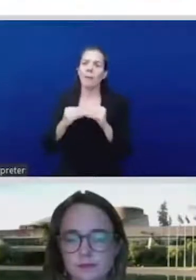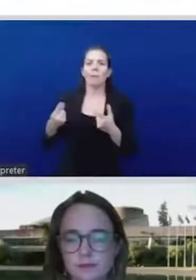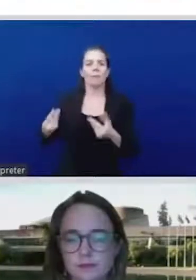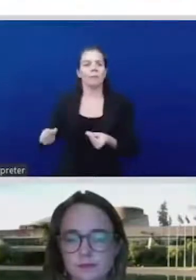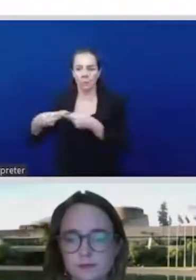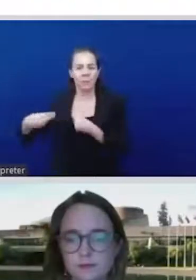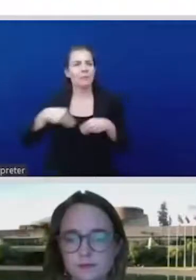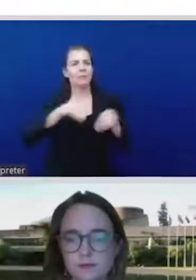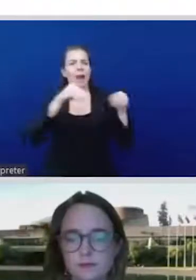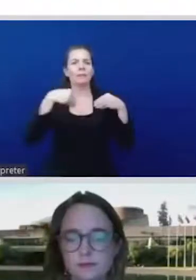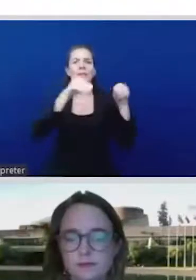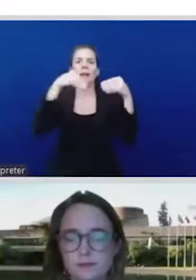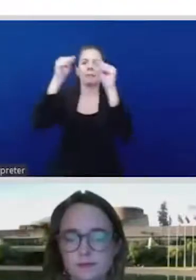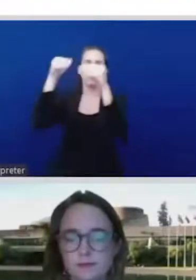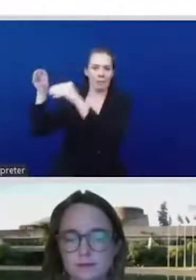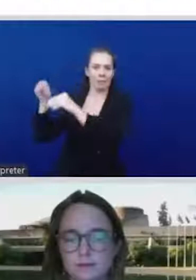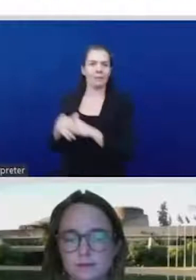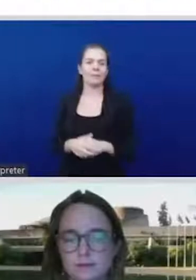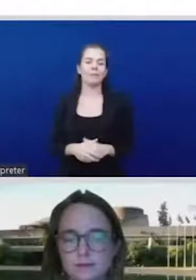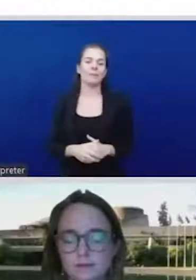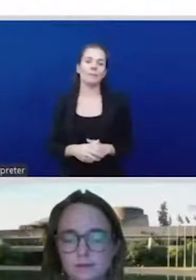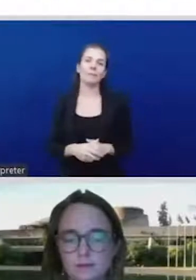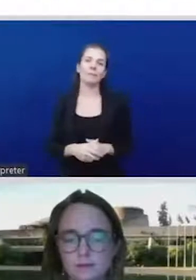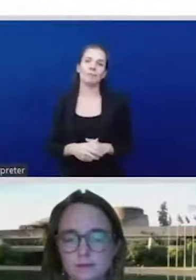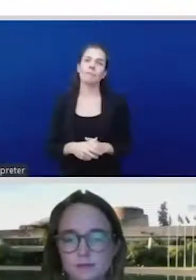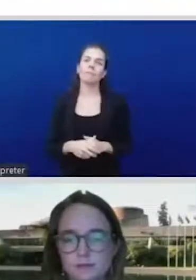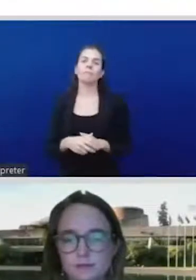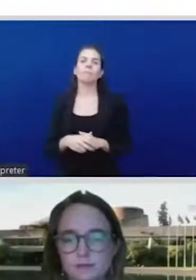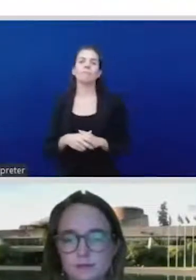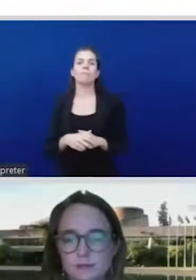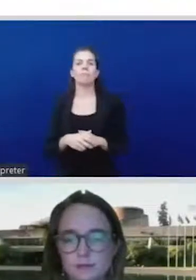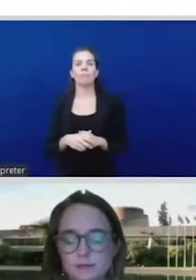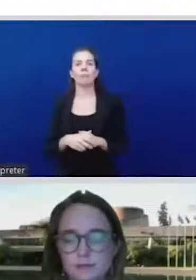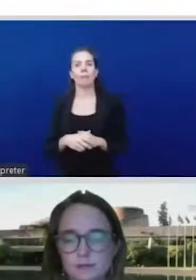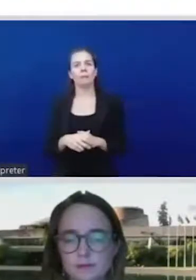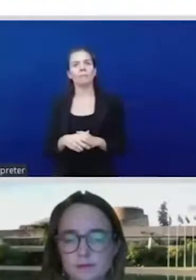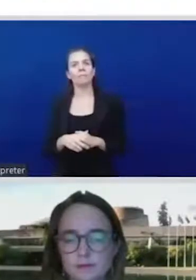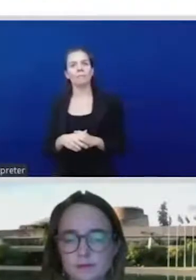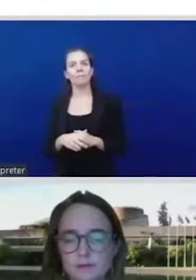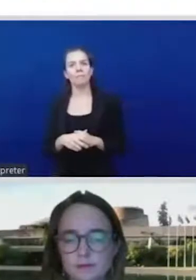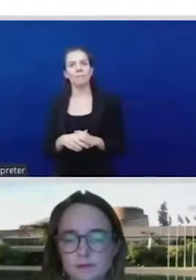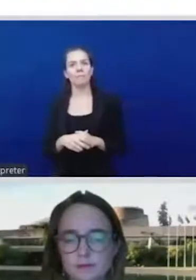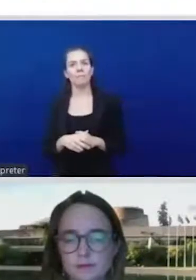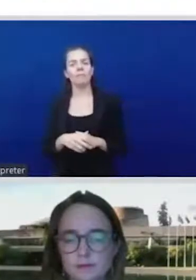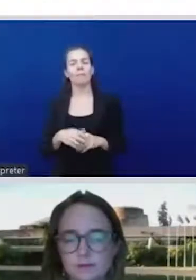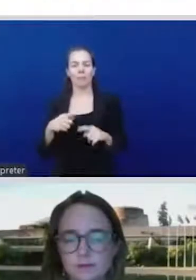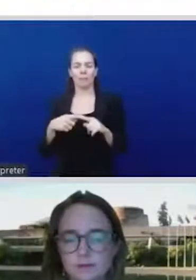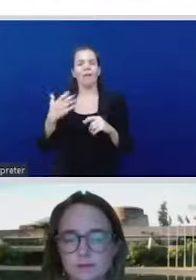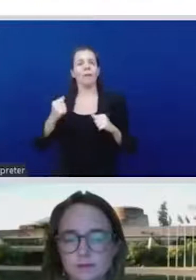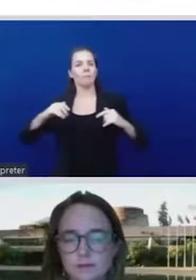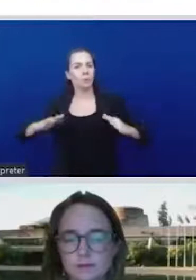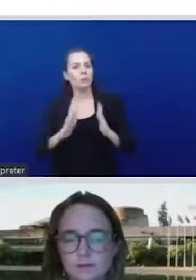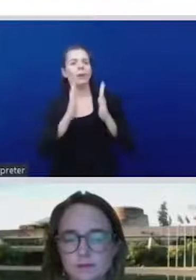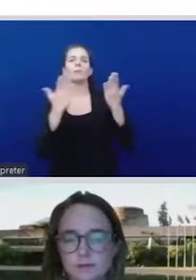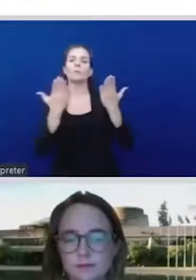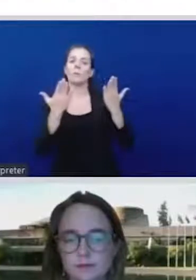women's and peoples are one of the most affected by the adverse human rights impact of business activities. In